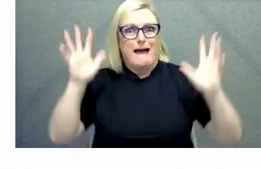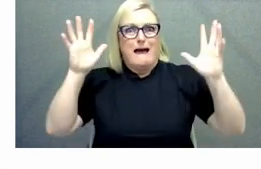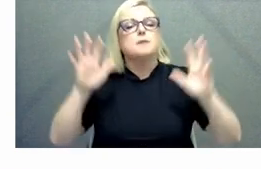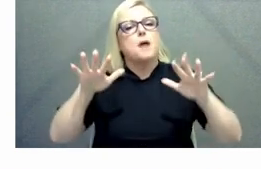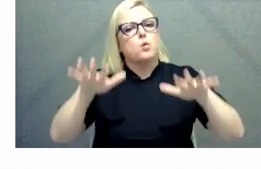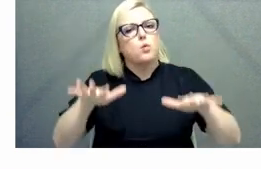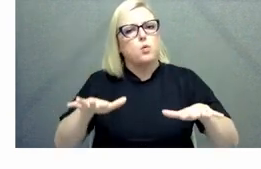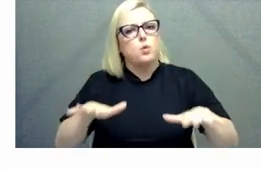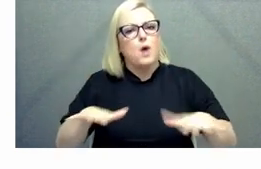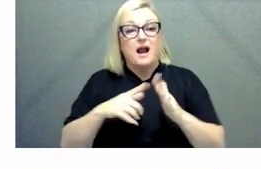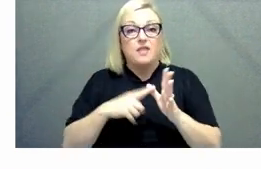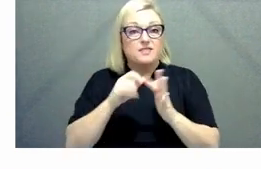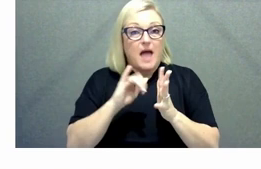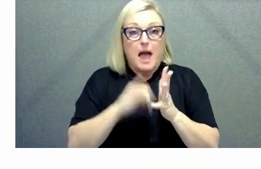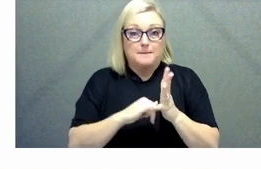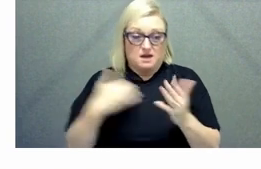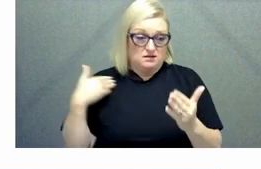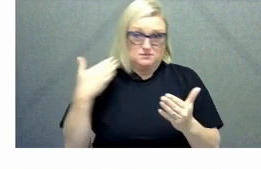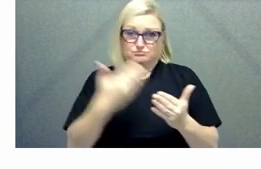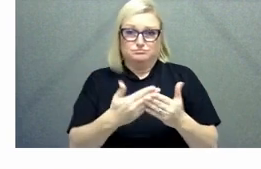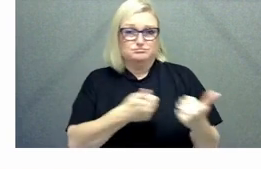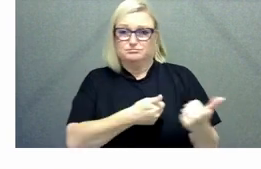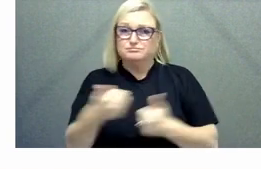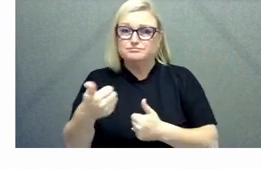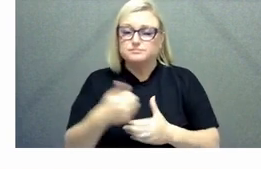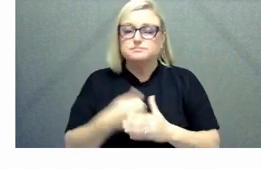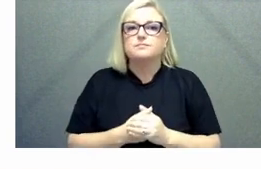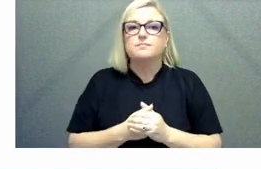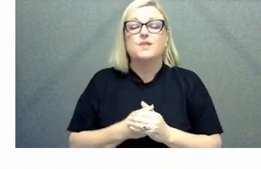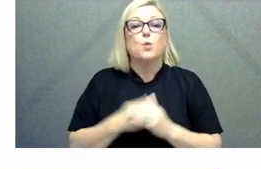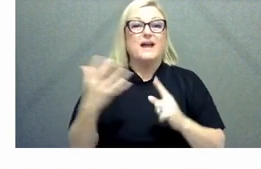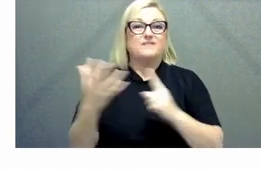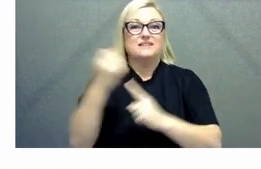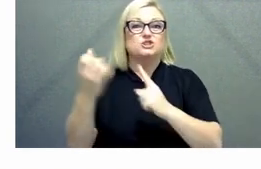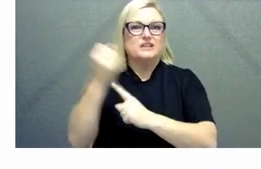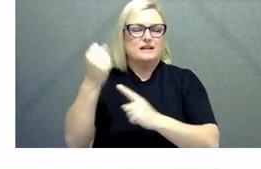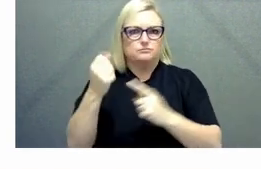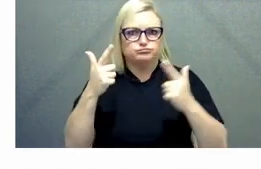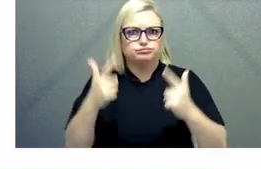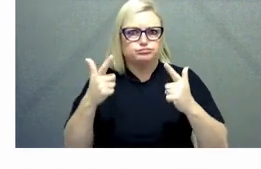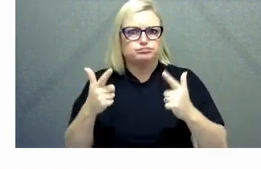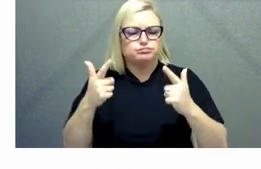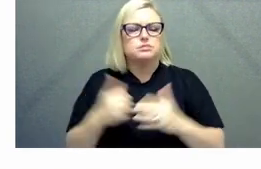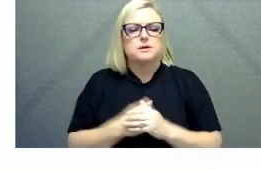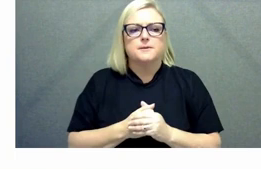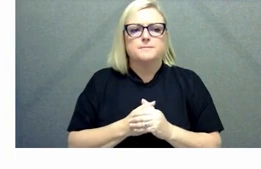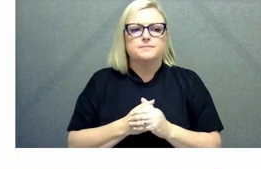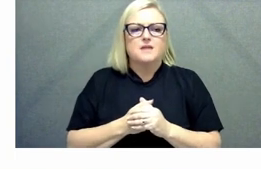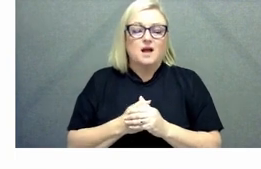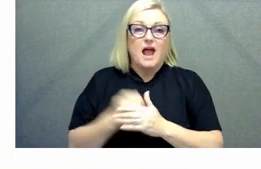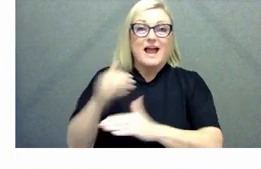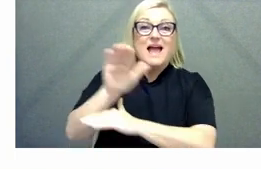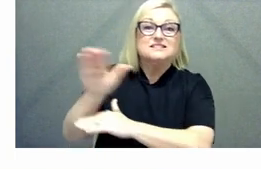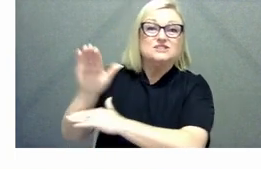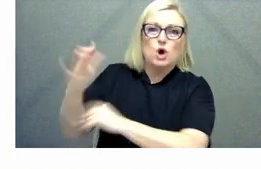to do um what what has been achieved is as Subo mentioned earlier about the the external challenges that we've had to